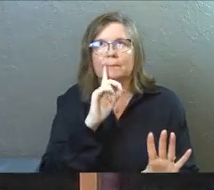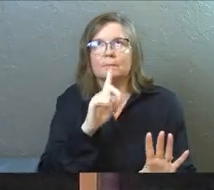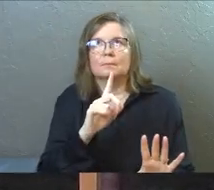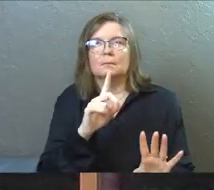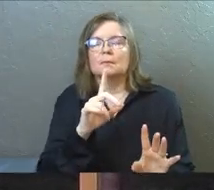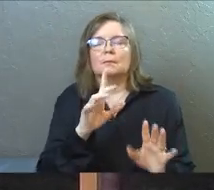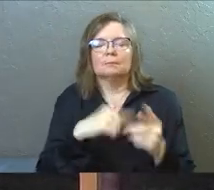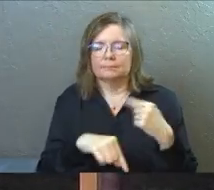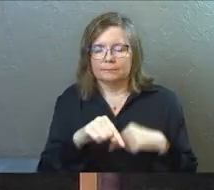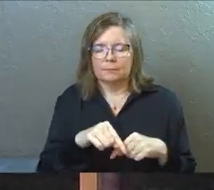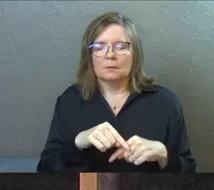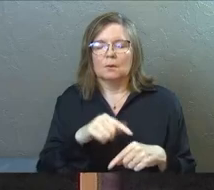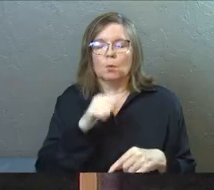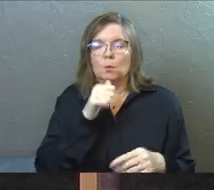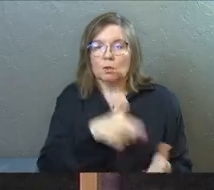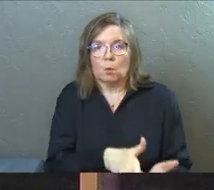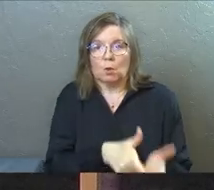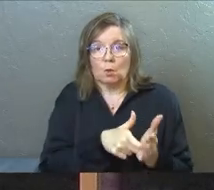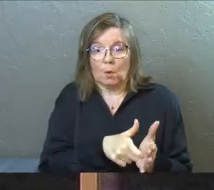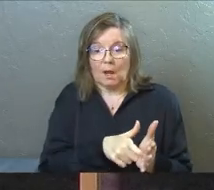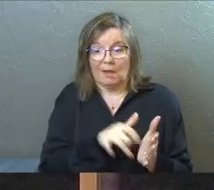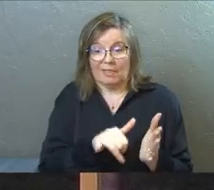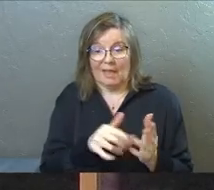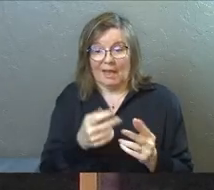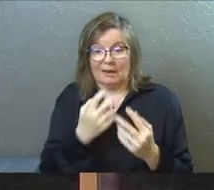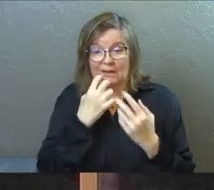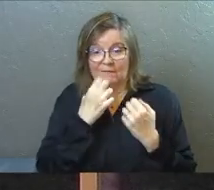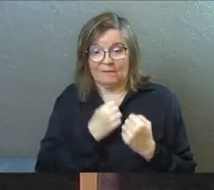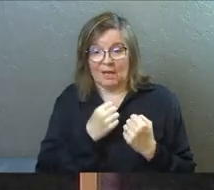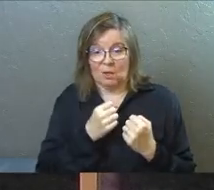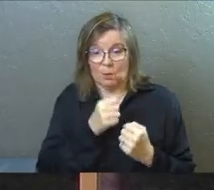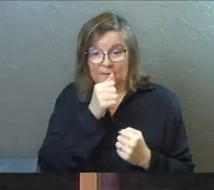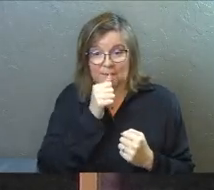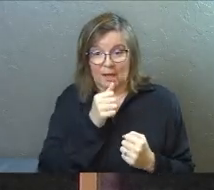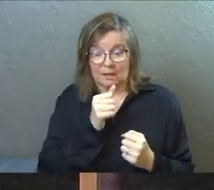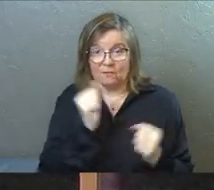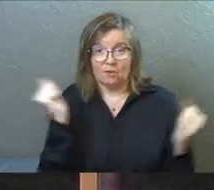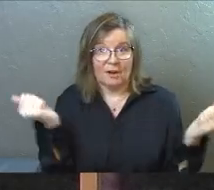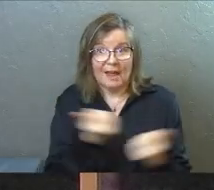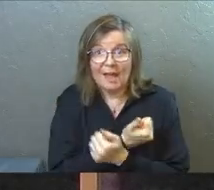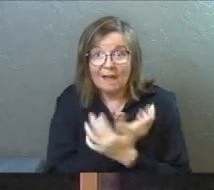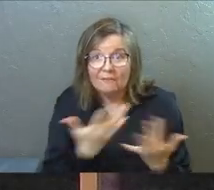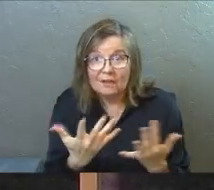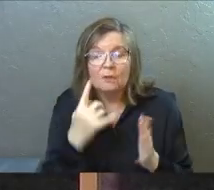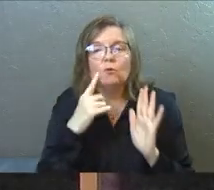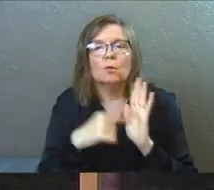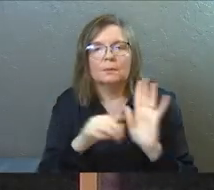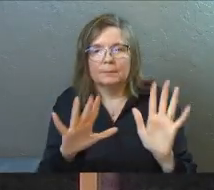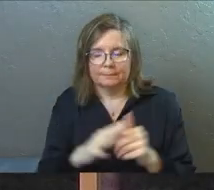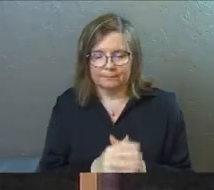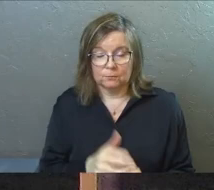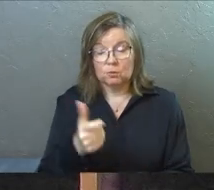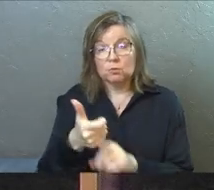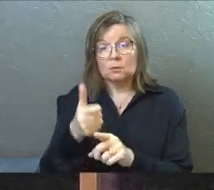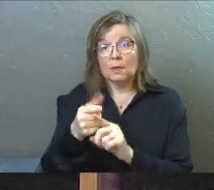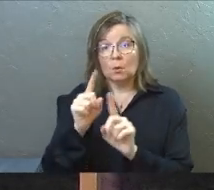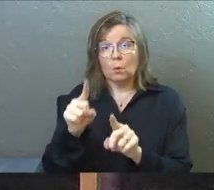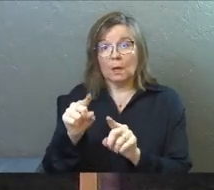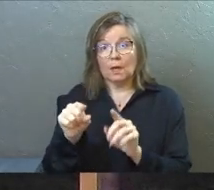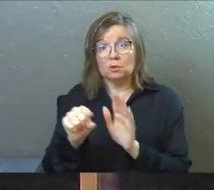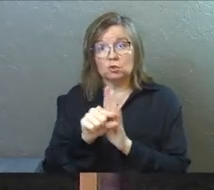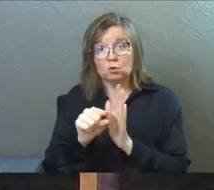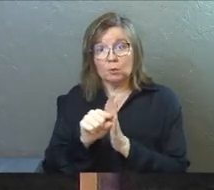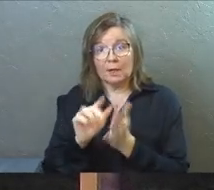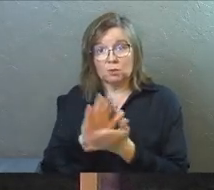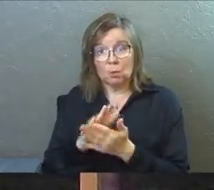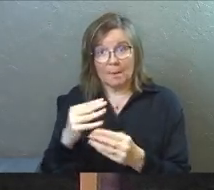tolerance. We don't demand that value of tolerance across the board. For instance, when you were in grade